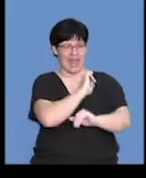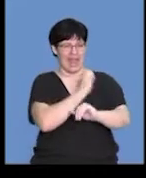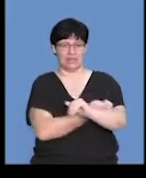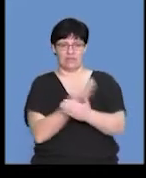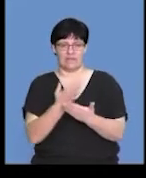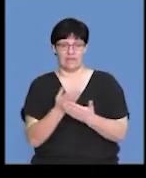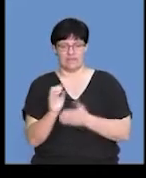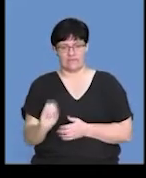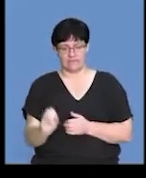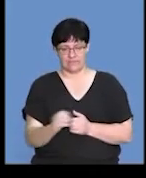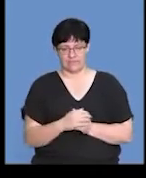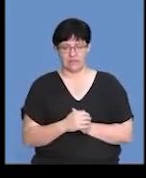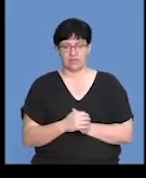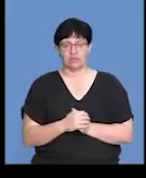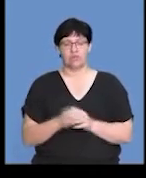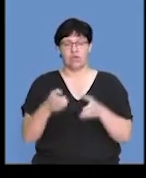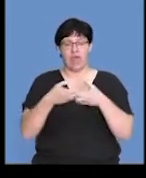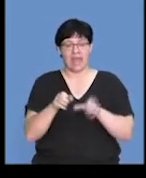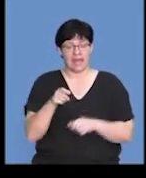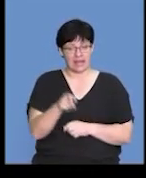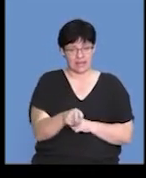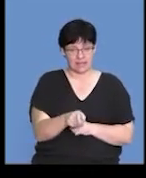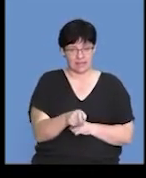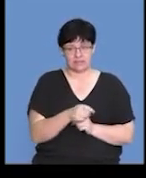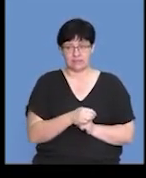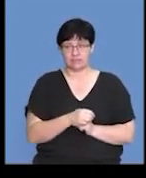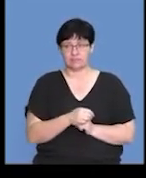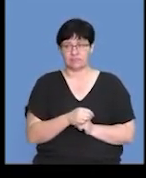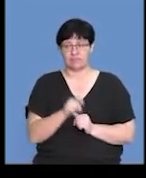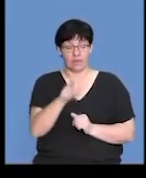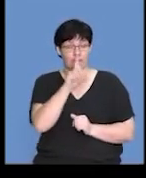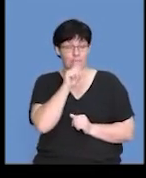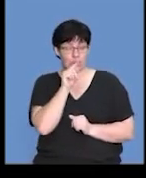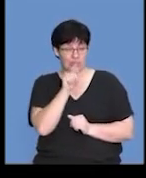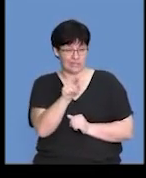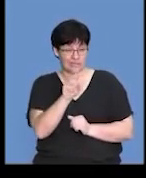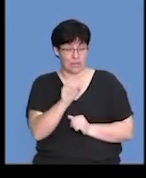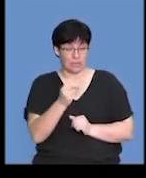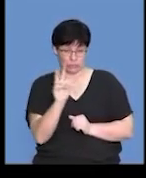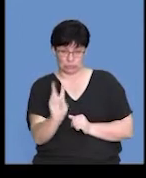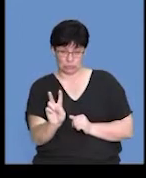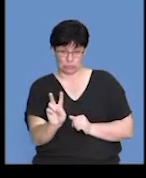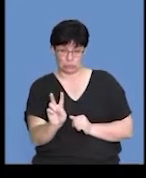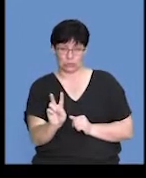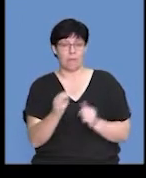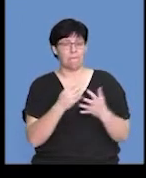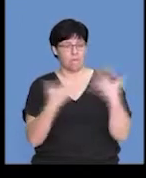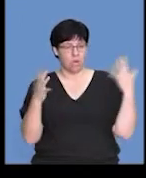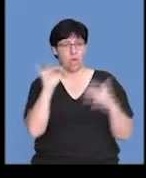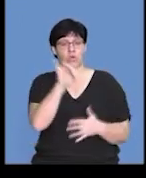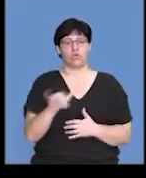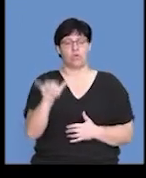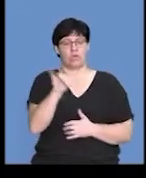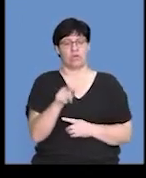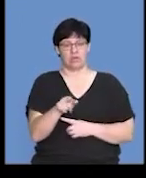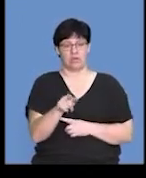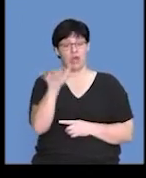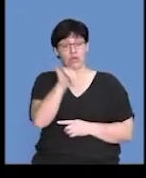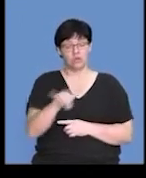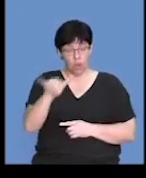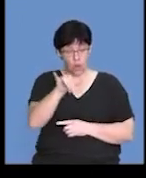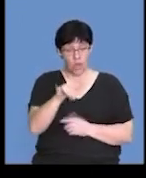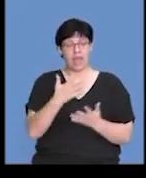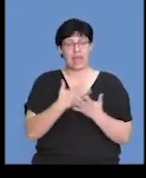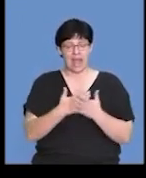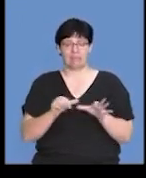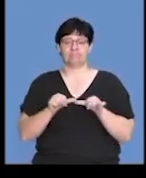available. And so the egg of this bird species, number two, obviously has a lot of yolk. And that yolk is